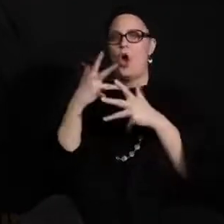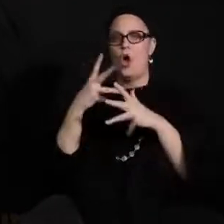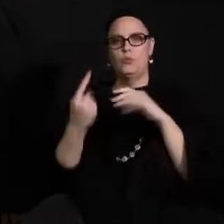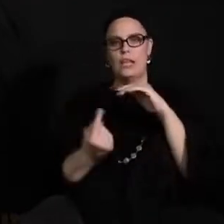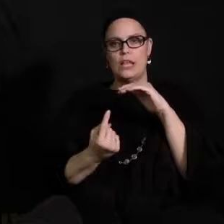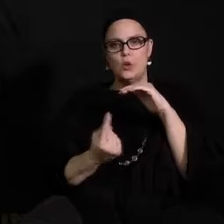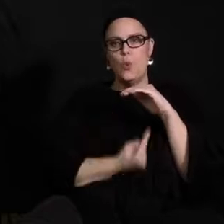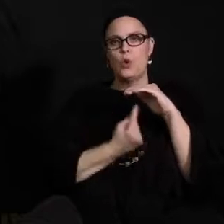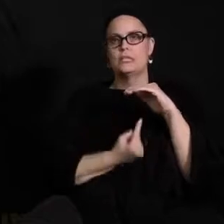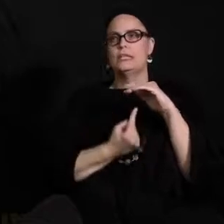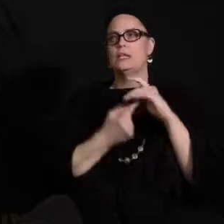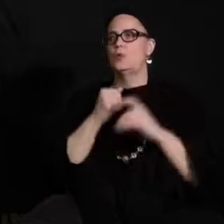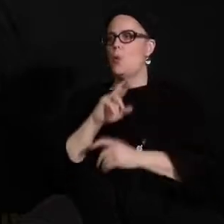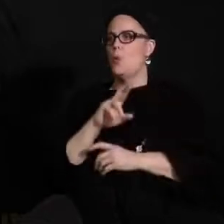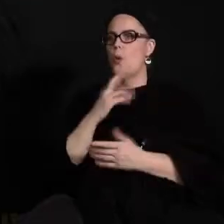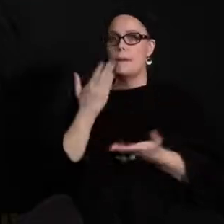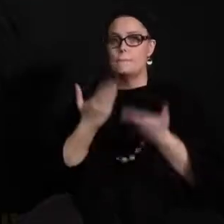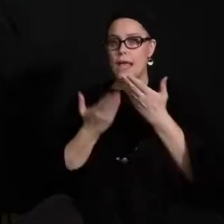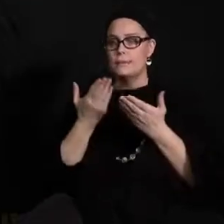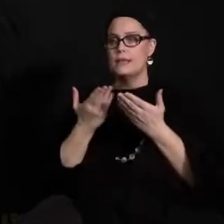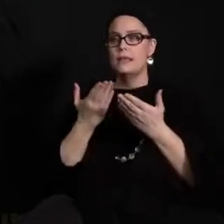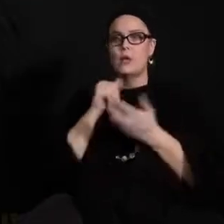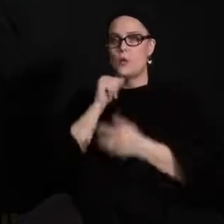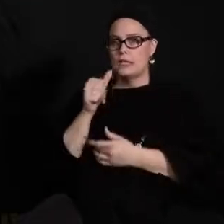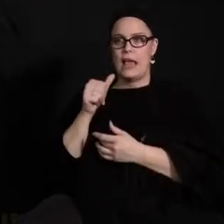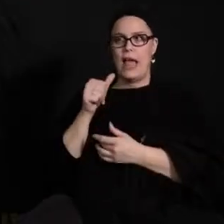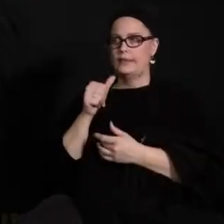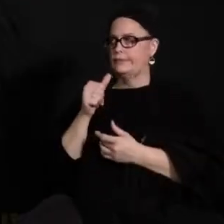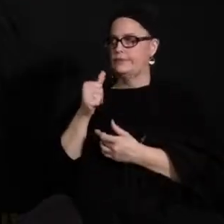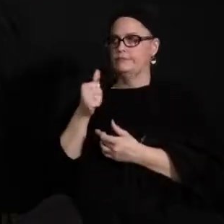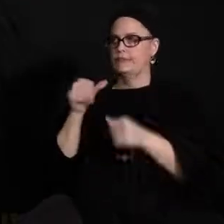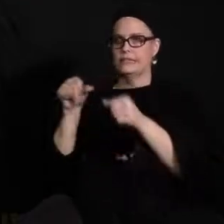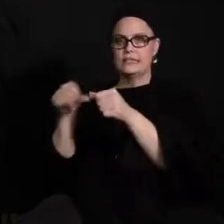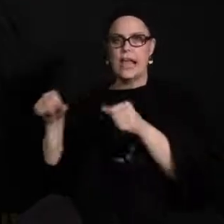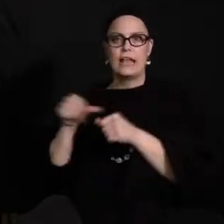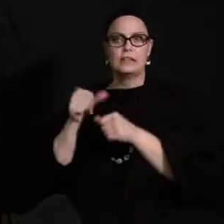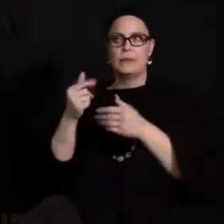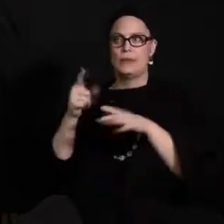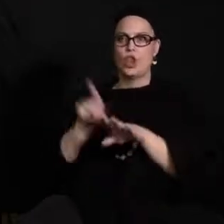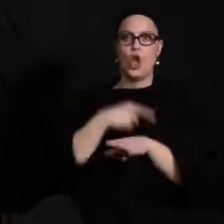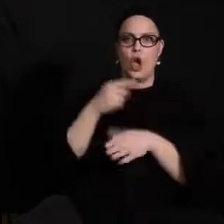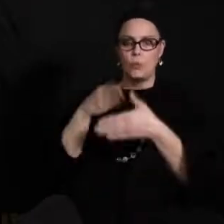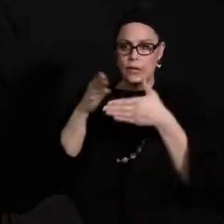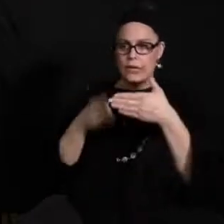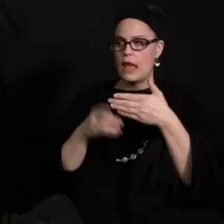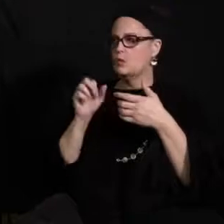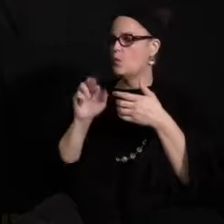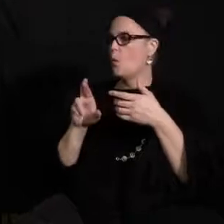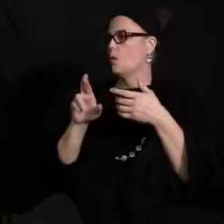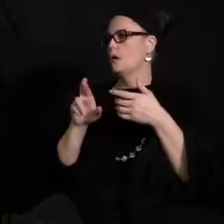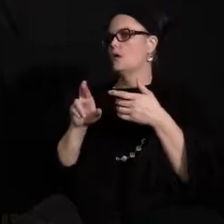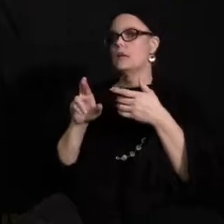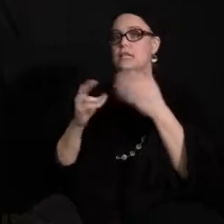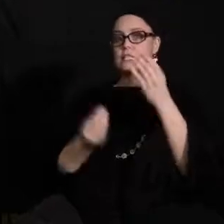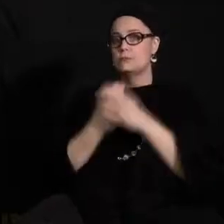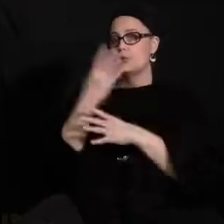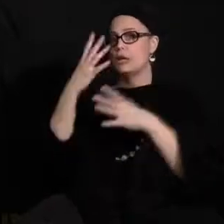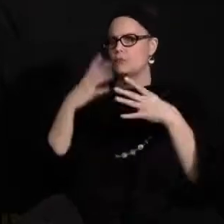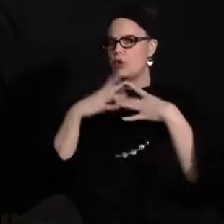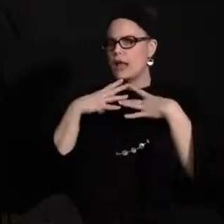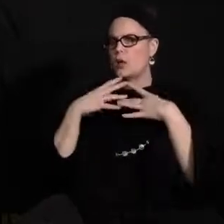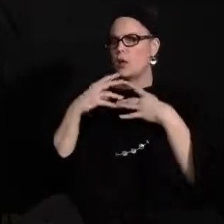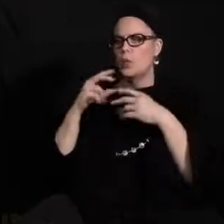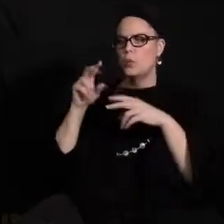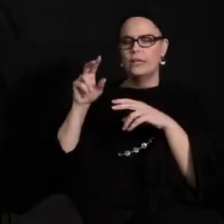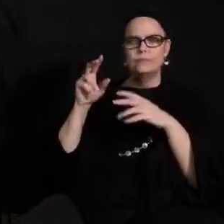quarantine or maybe was not on site during spring break or a long weekend, we look at that infectious period to determine if